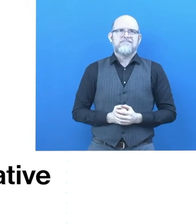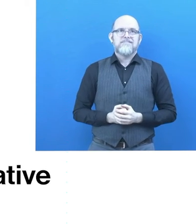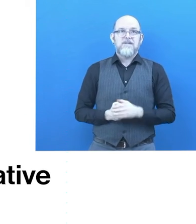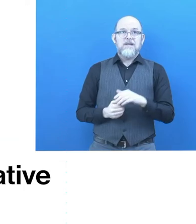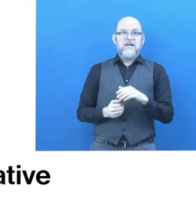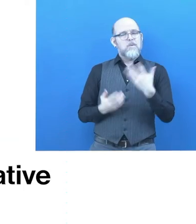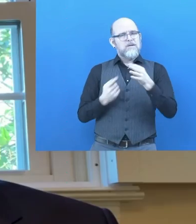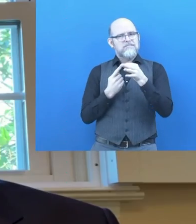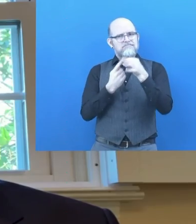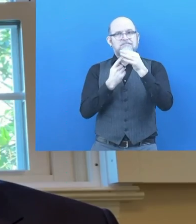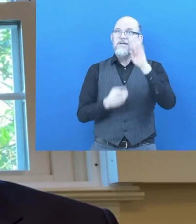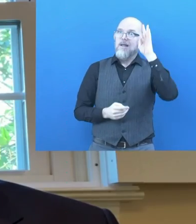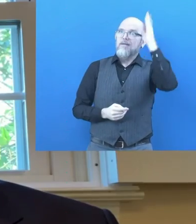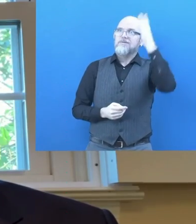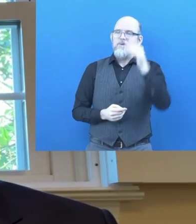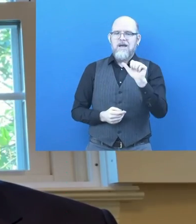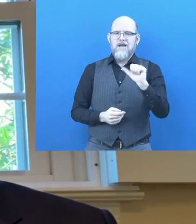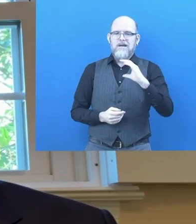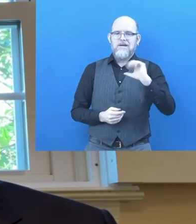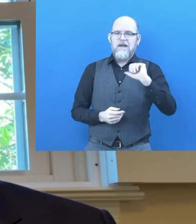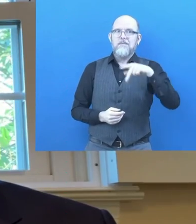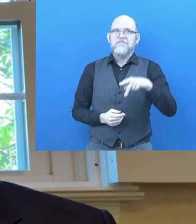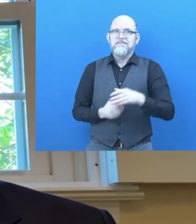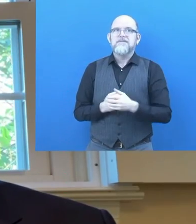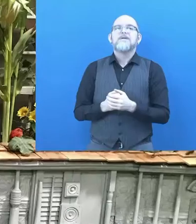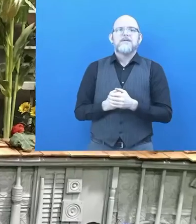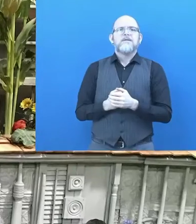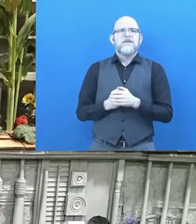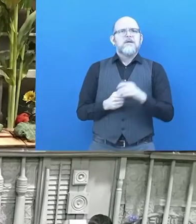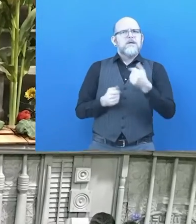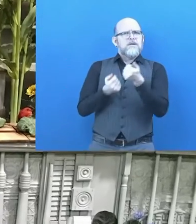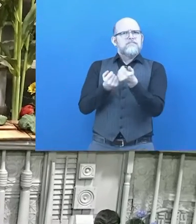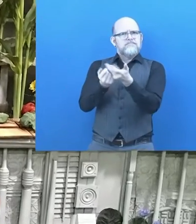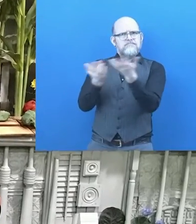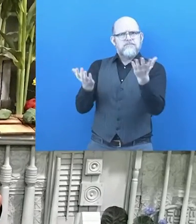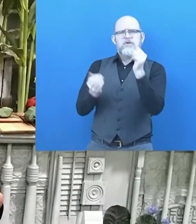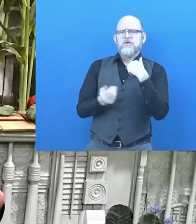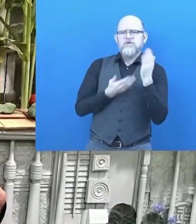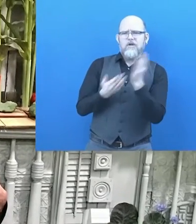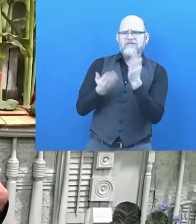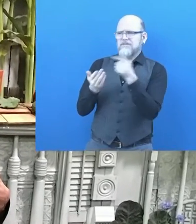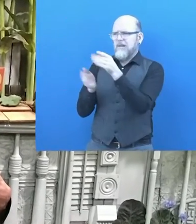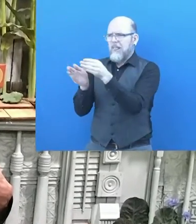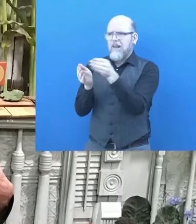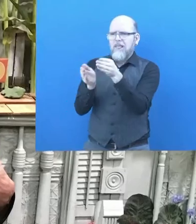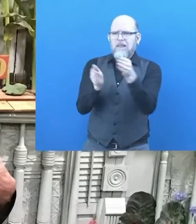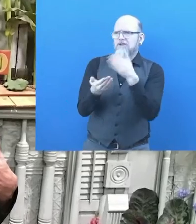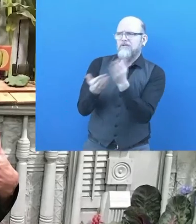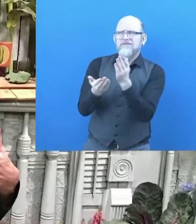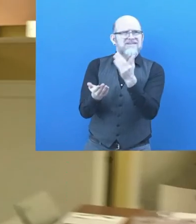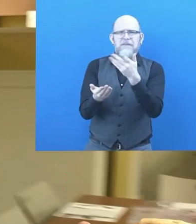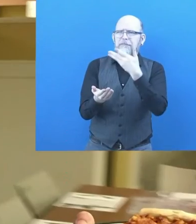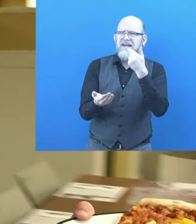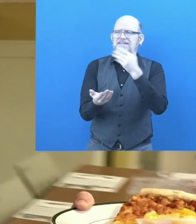Fee for service solutions are fragmented and narrowly focused. A comprehensive holistic approach